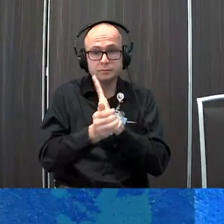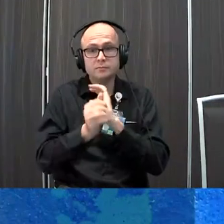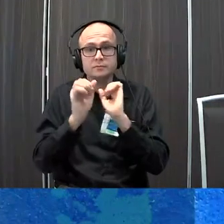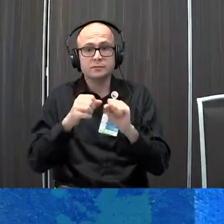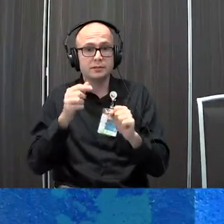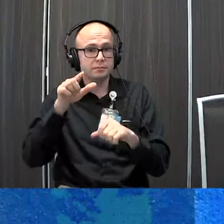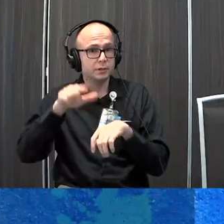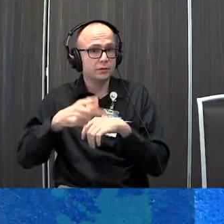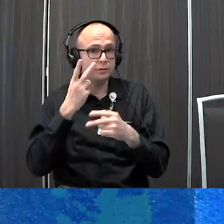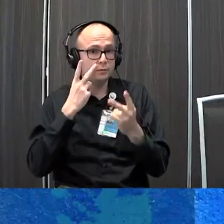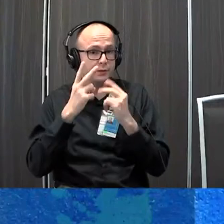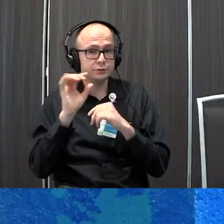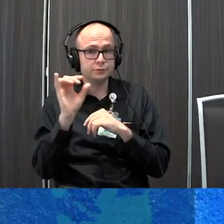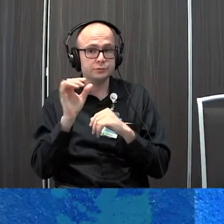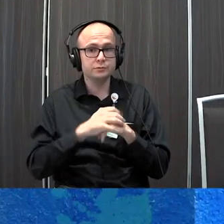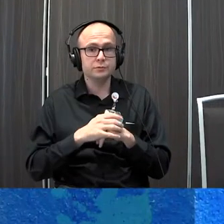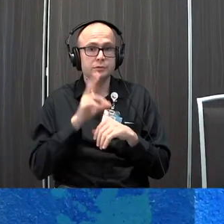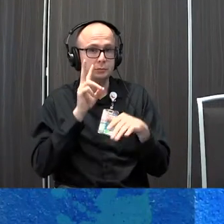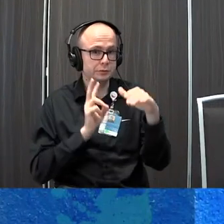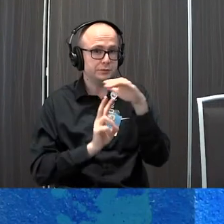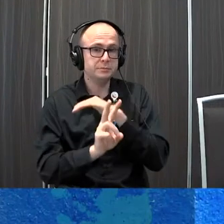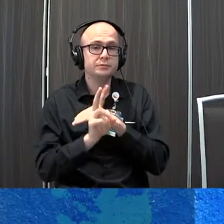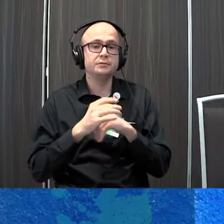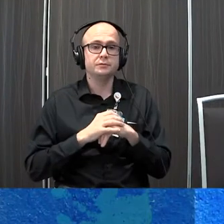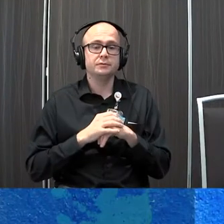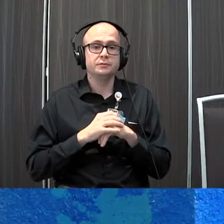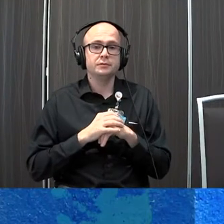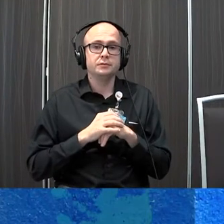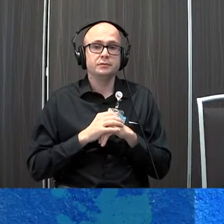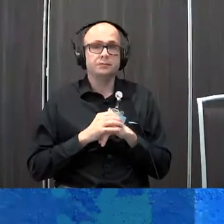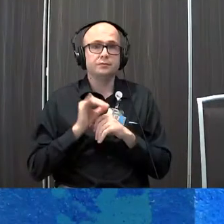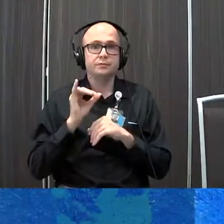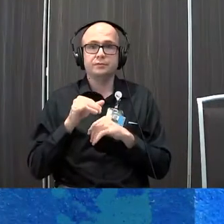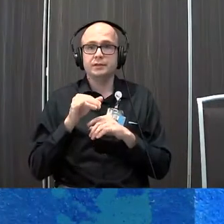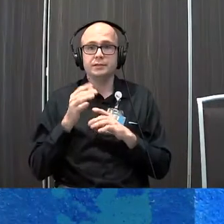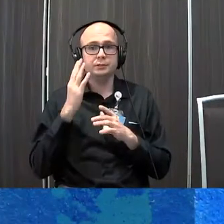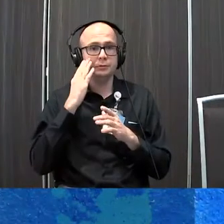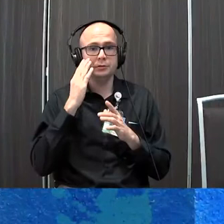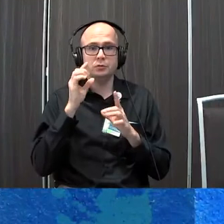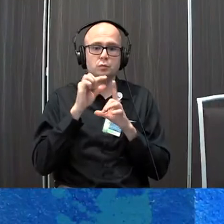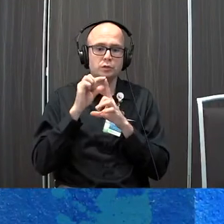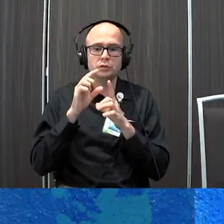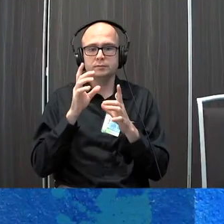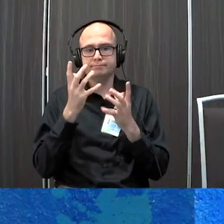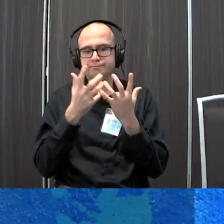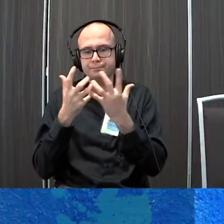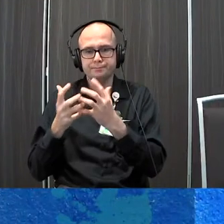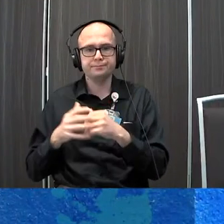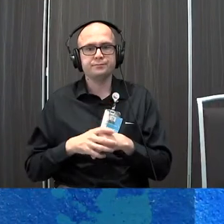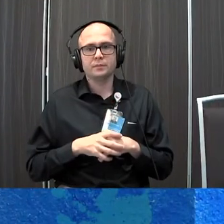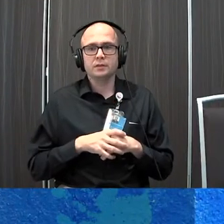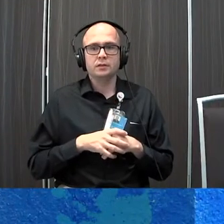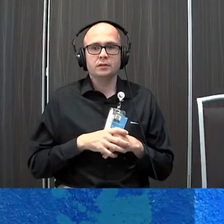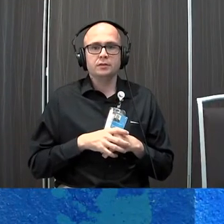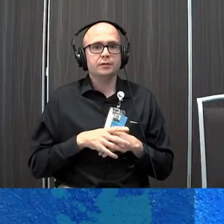low vision due to the predictability of that icon sequence there are